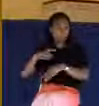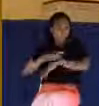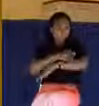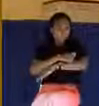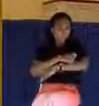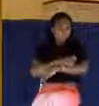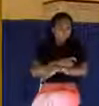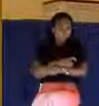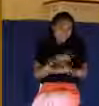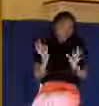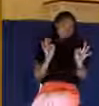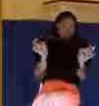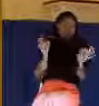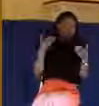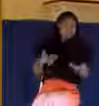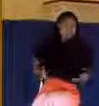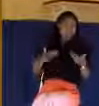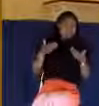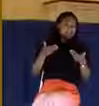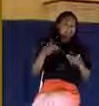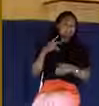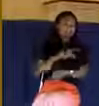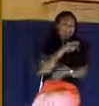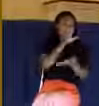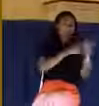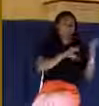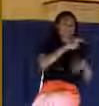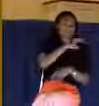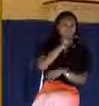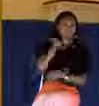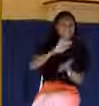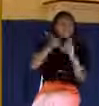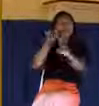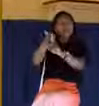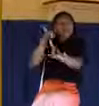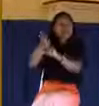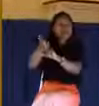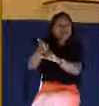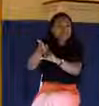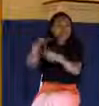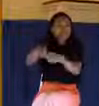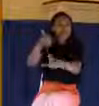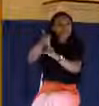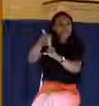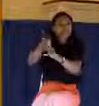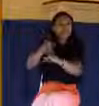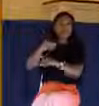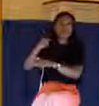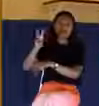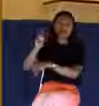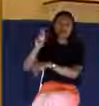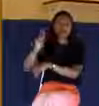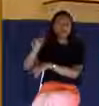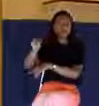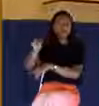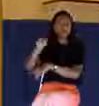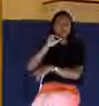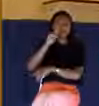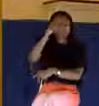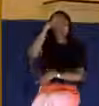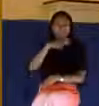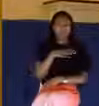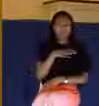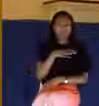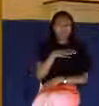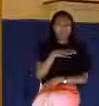And by the way, according to Psalm 22, Jesus on the cross called himself a worm. He said, I'm a worm and no man. And